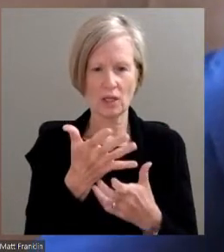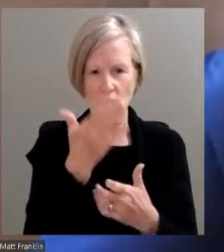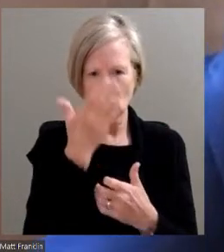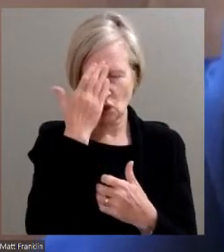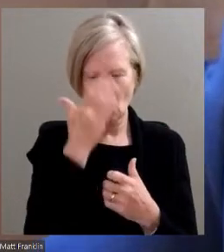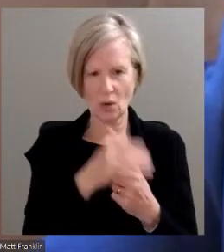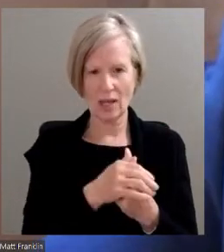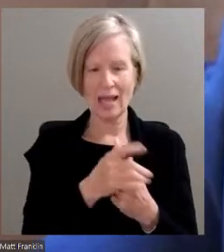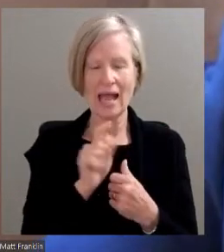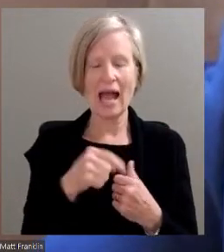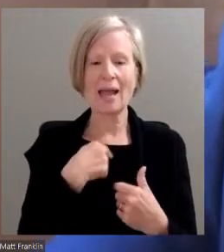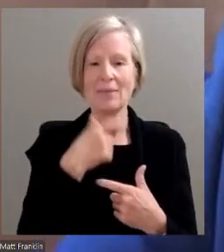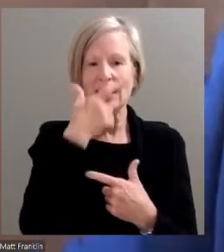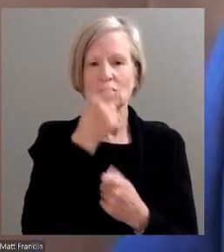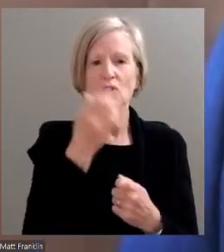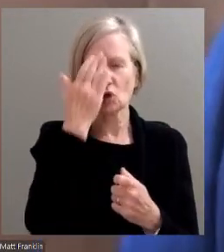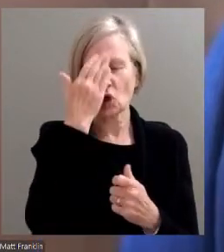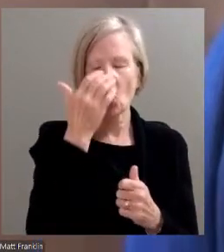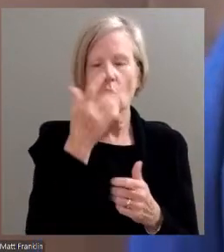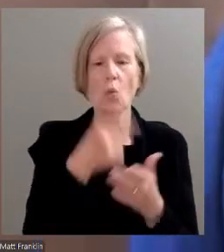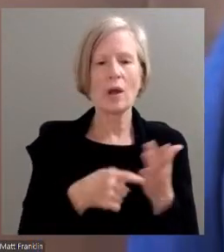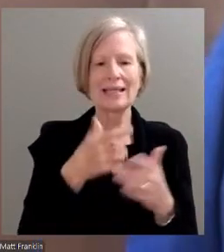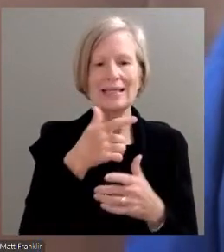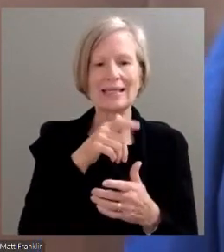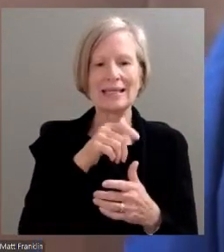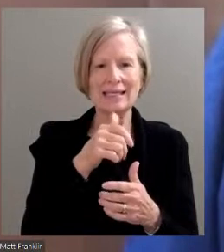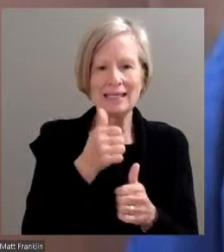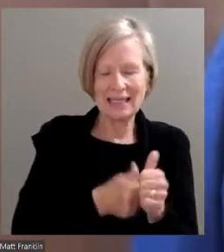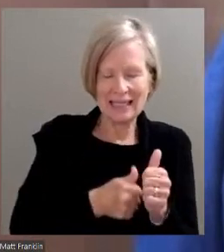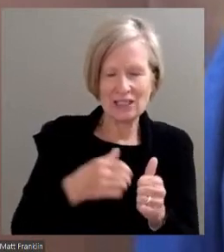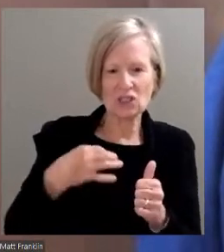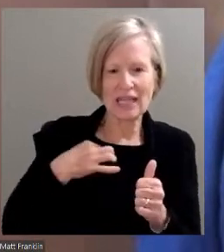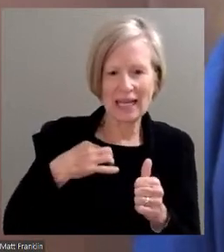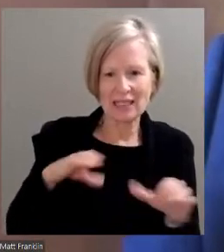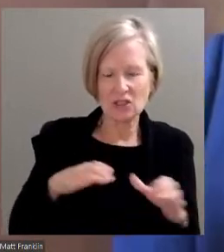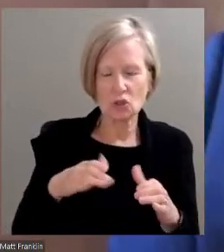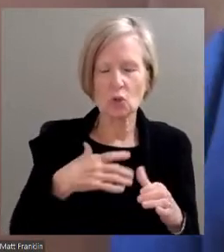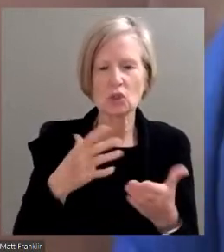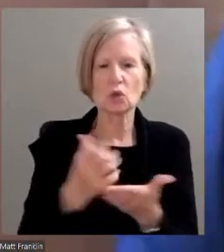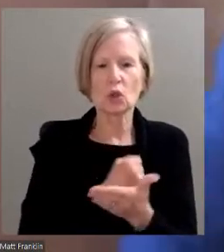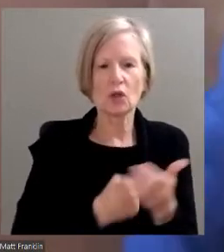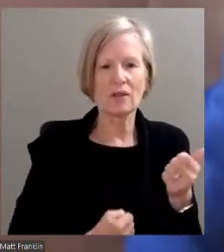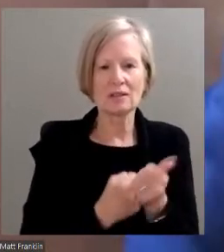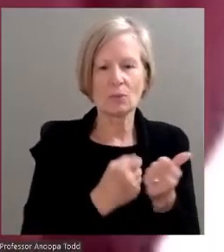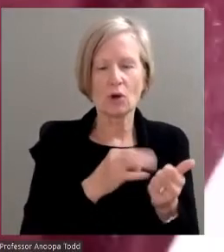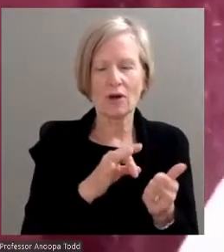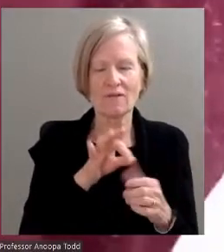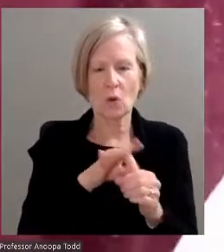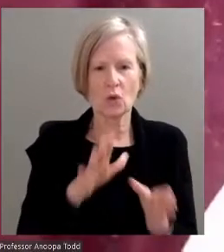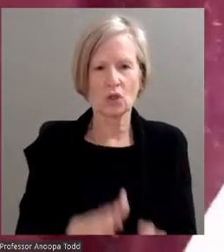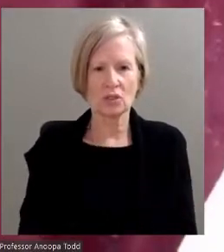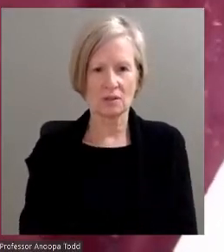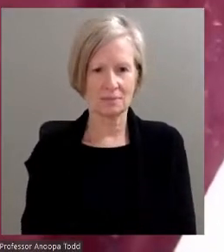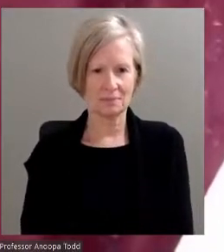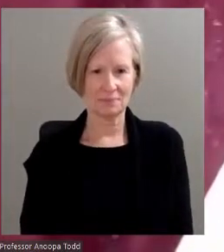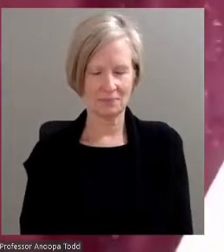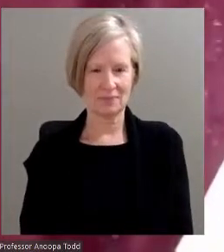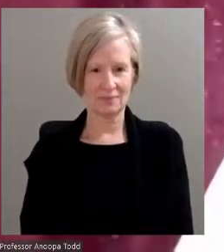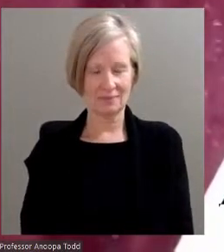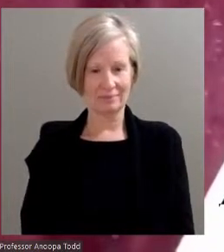I'm interested to know what each candidate is doing to earn the support of voters. Okay, so in this time,